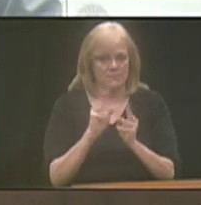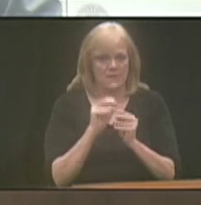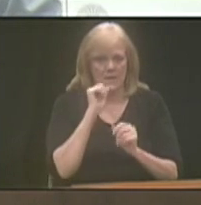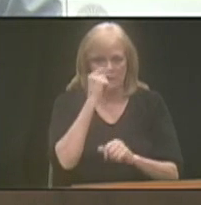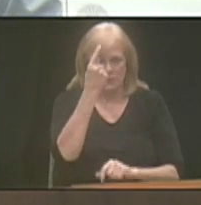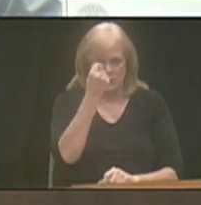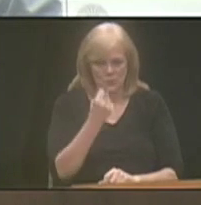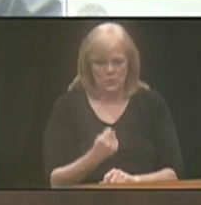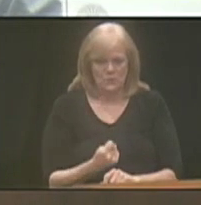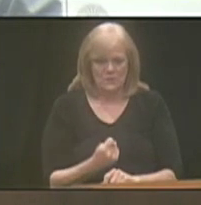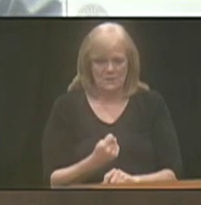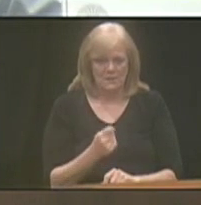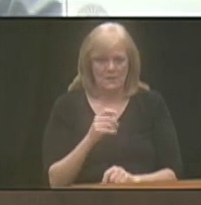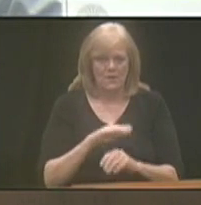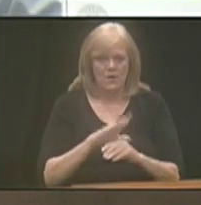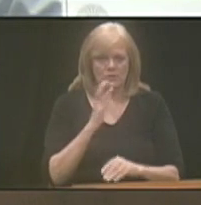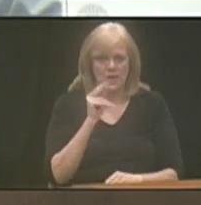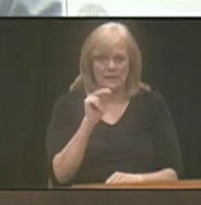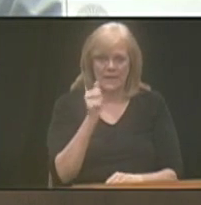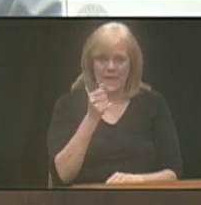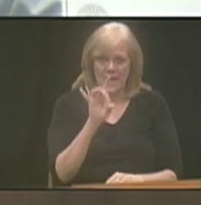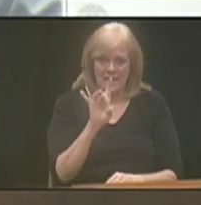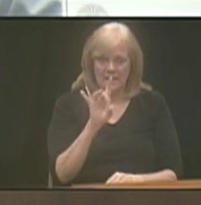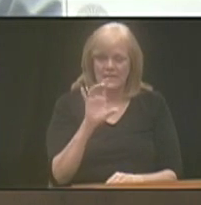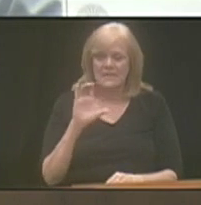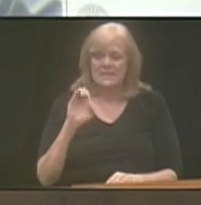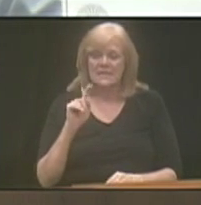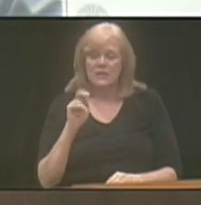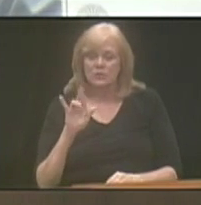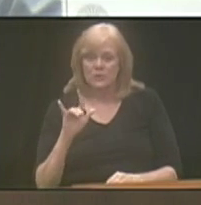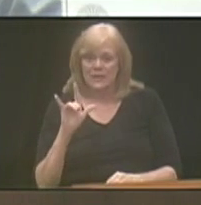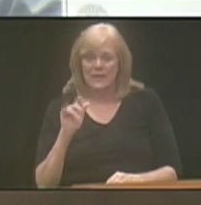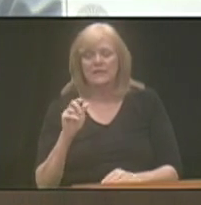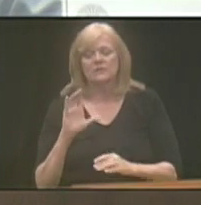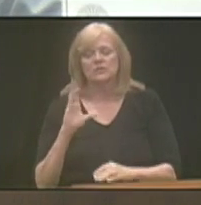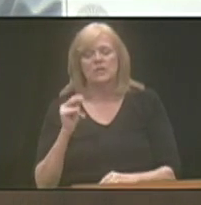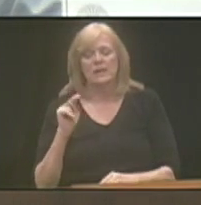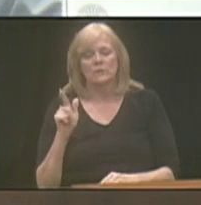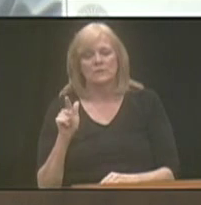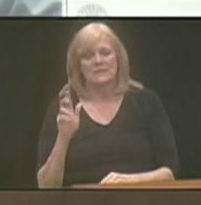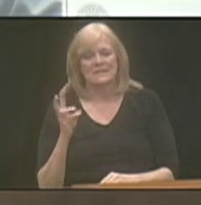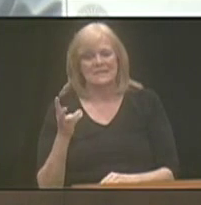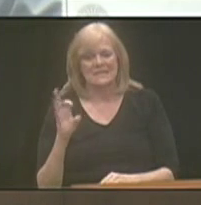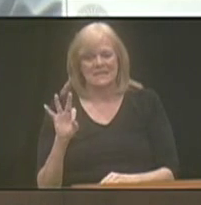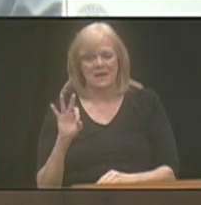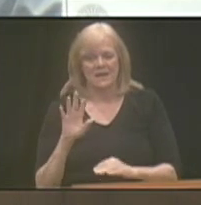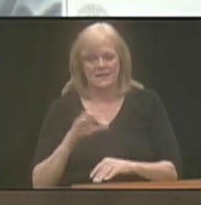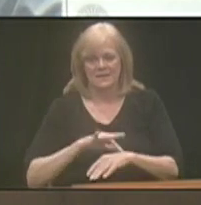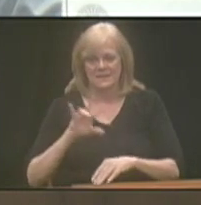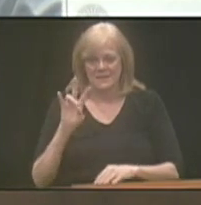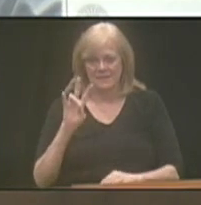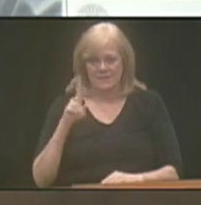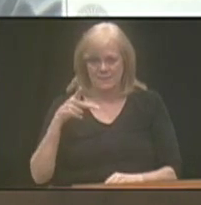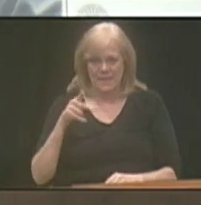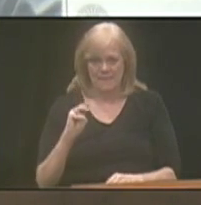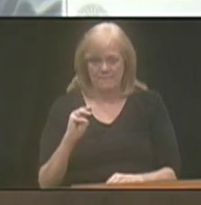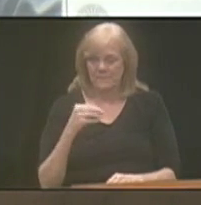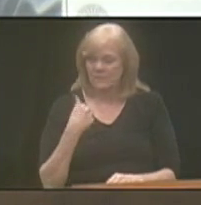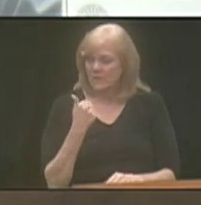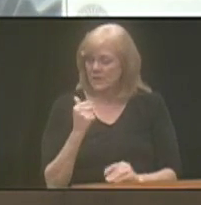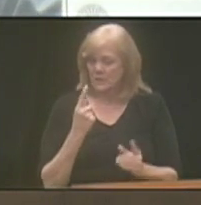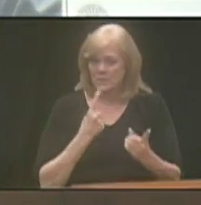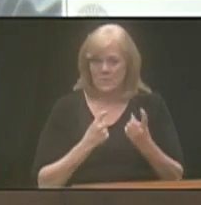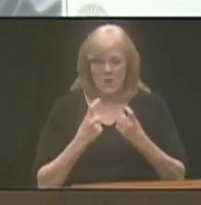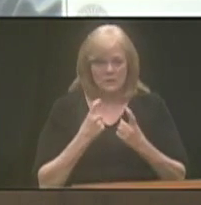on Cox Channel 18 and CenturyLink Channel 69 at 7 p.m. If you have